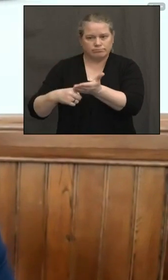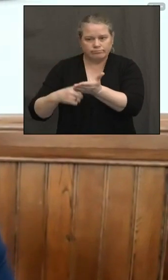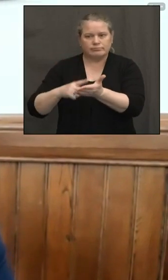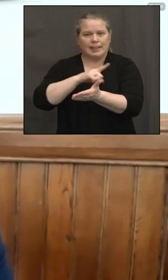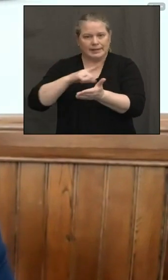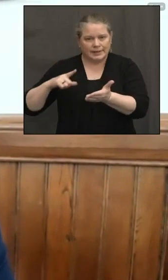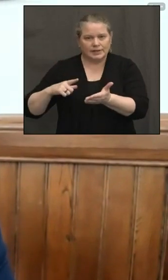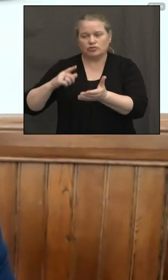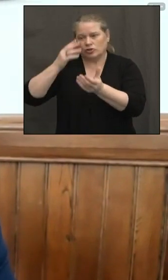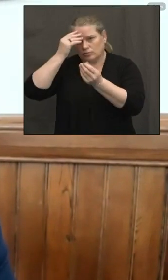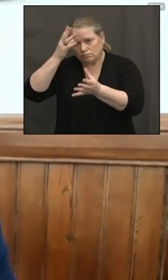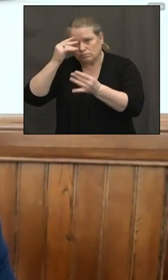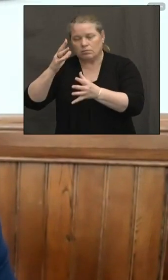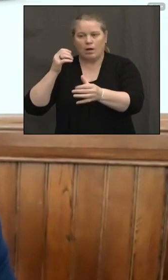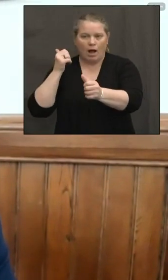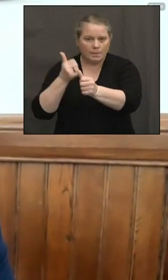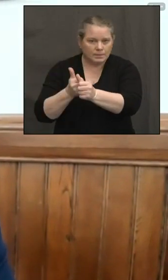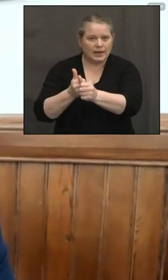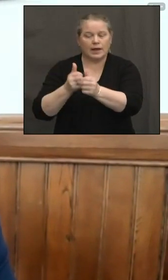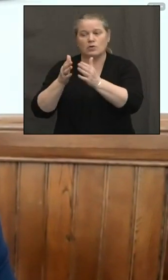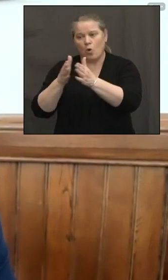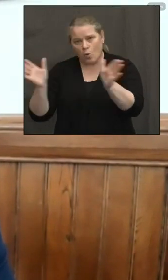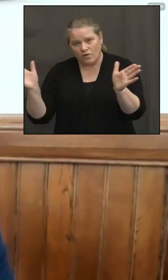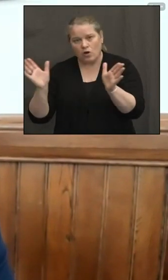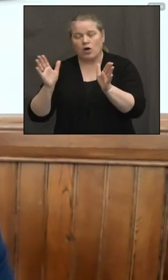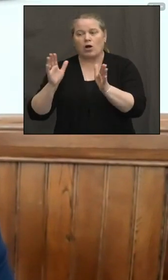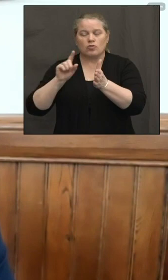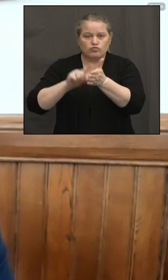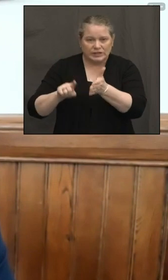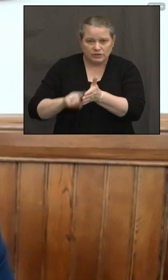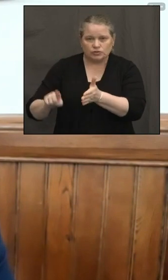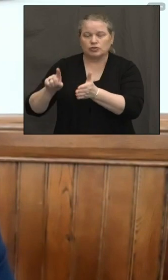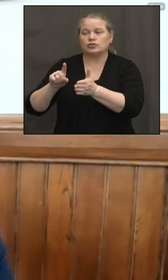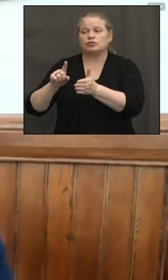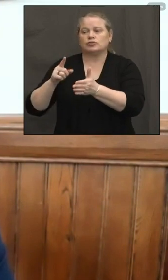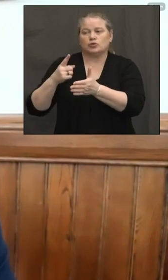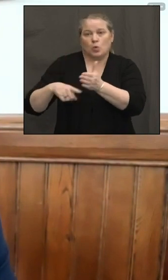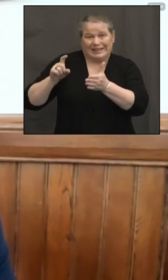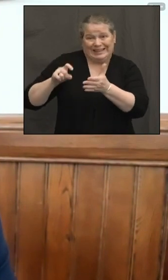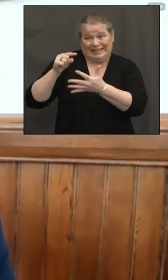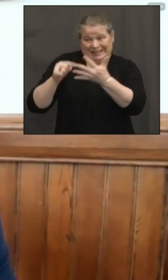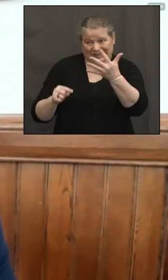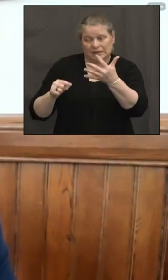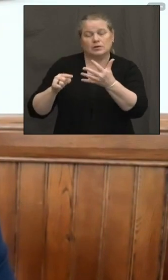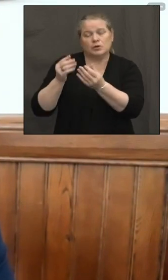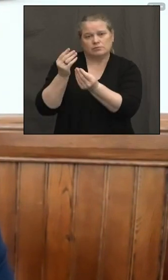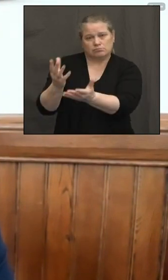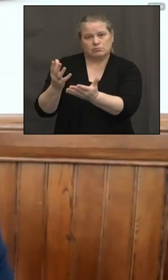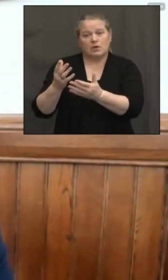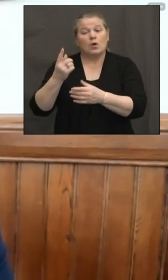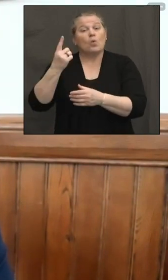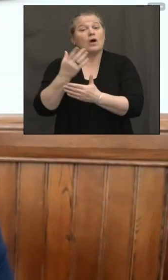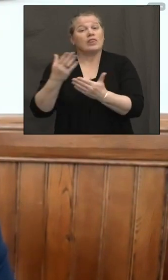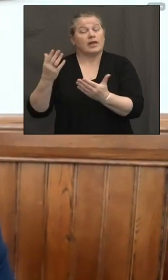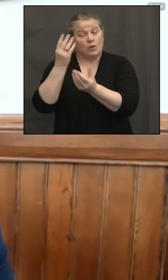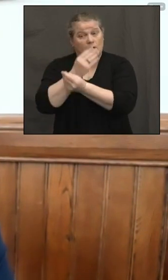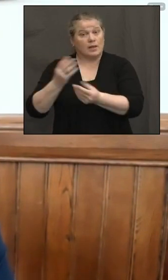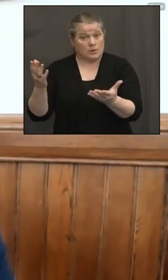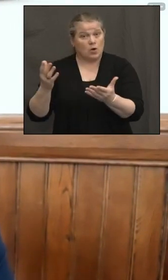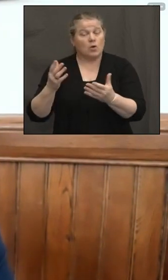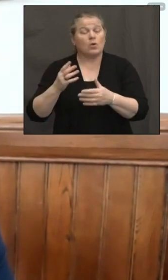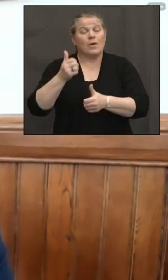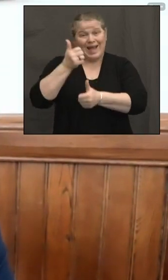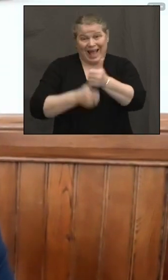an overview, uh, based upon our overall research of what's necessary. Uh, the one thing that we did let them know is that, uh,